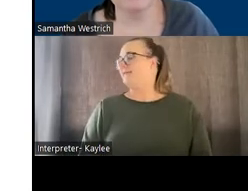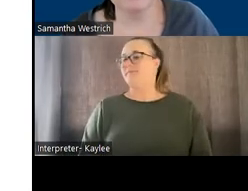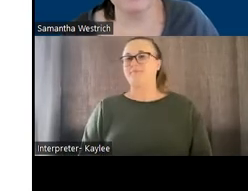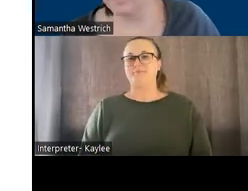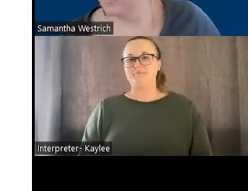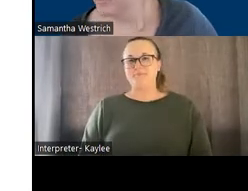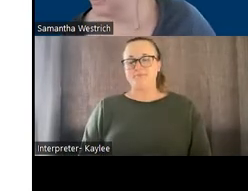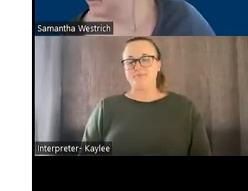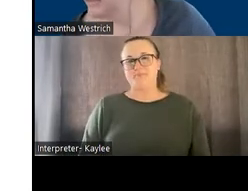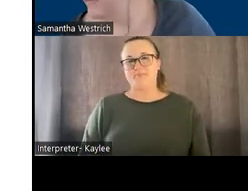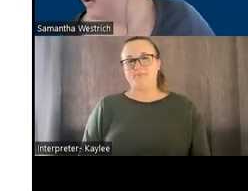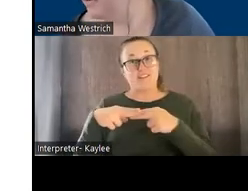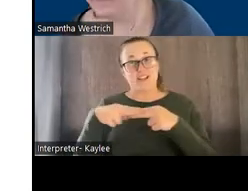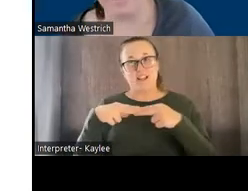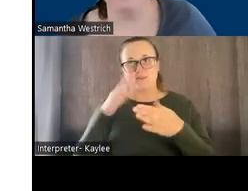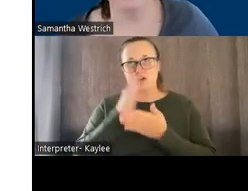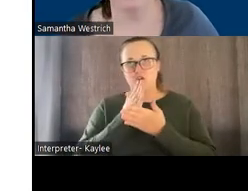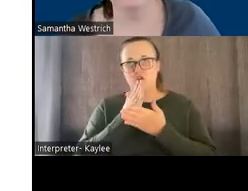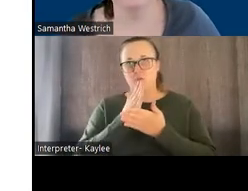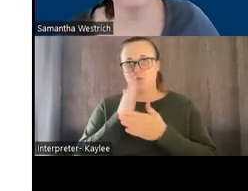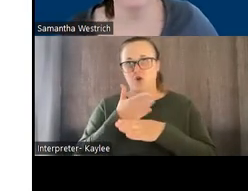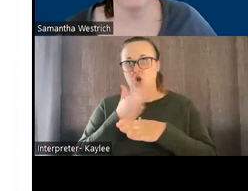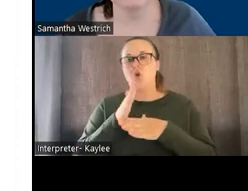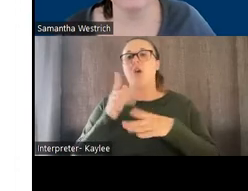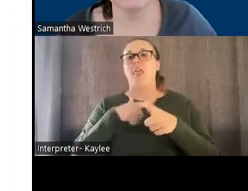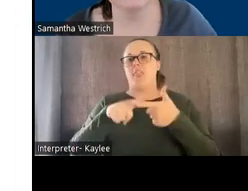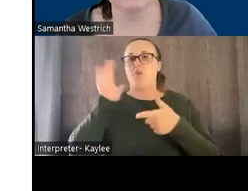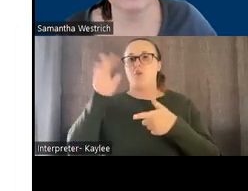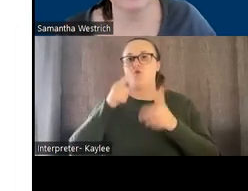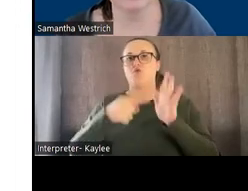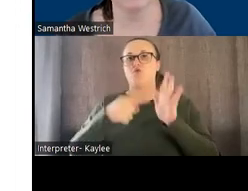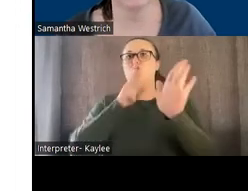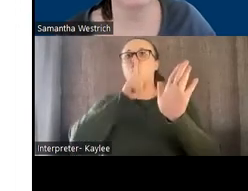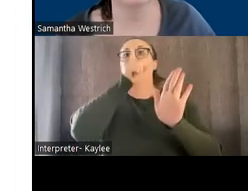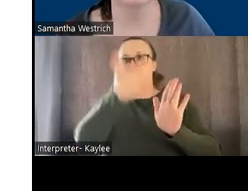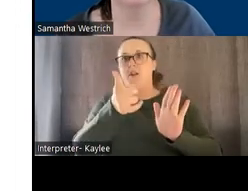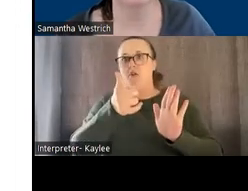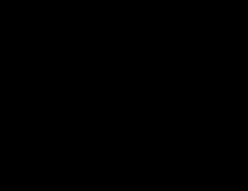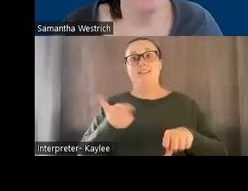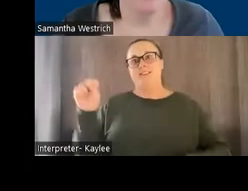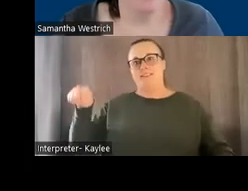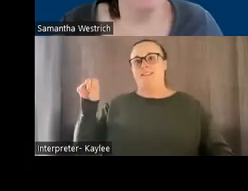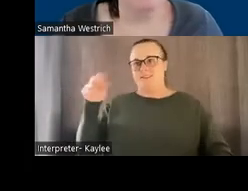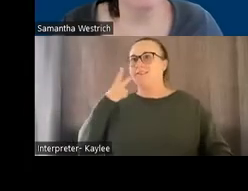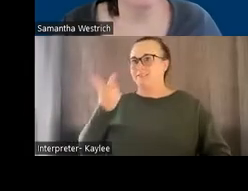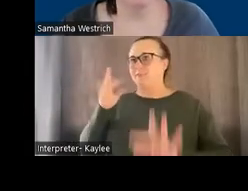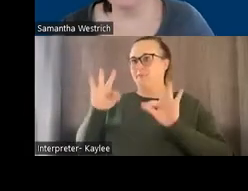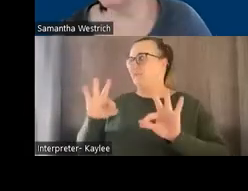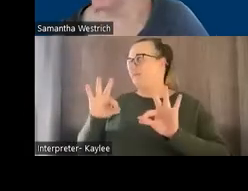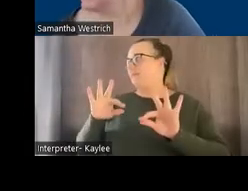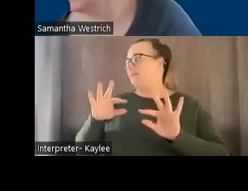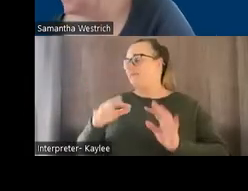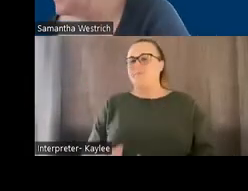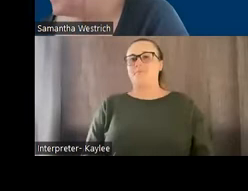slides and I am going to demo the app for you guys. So just give me one second as I kind of switch screen. All right. So